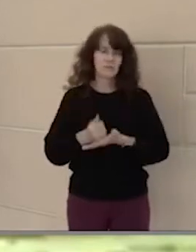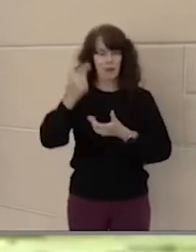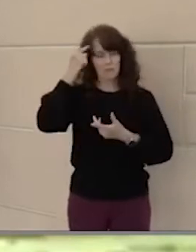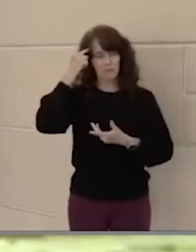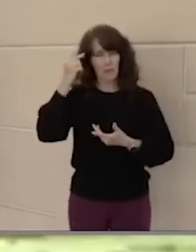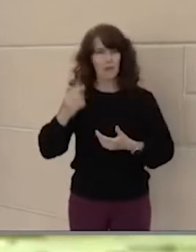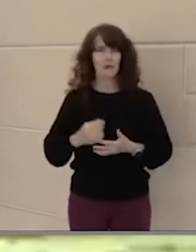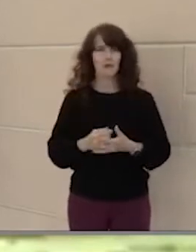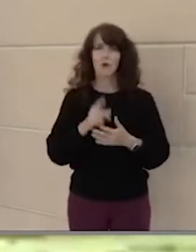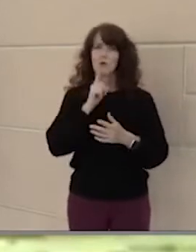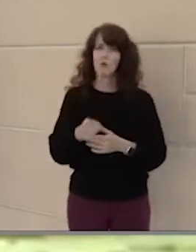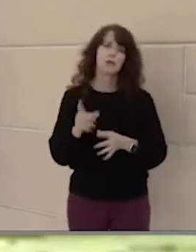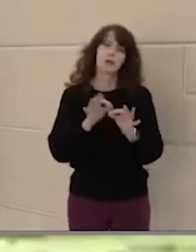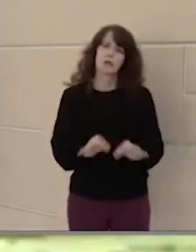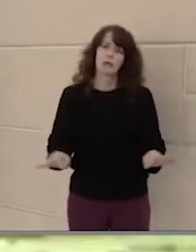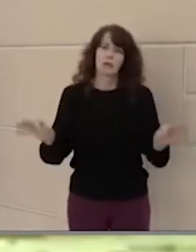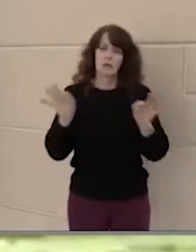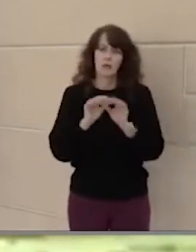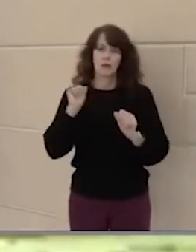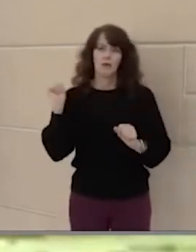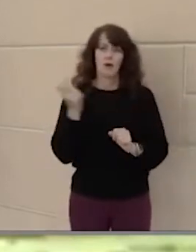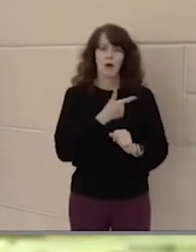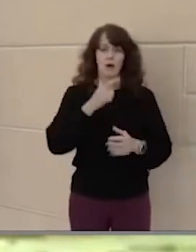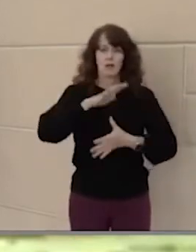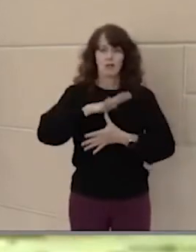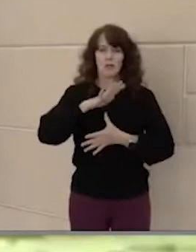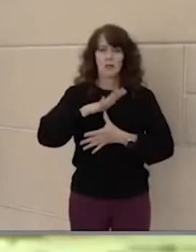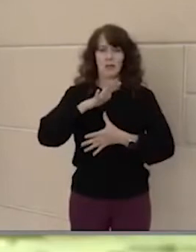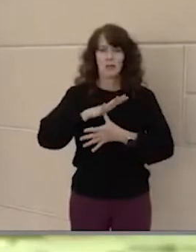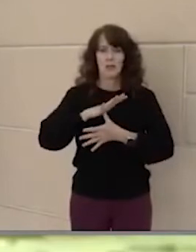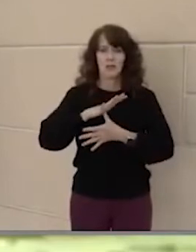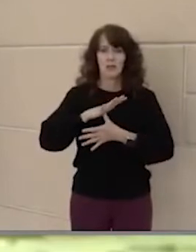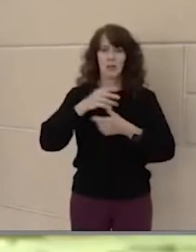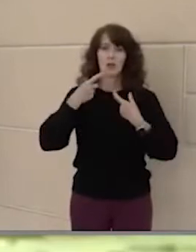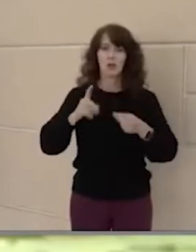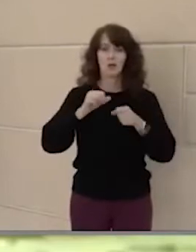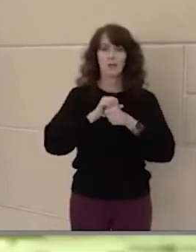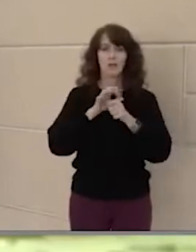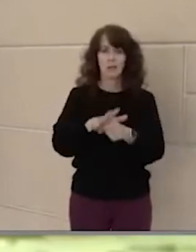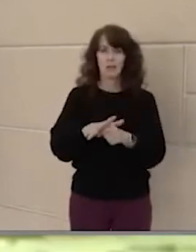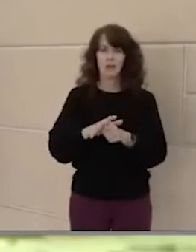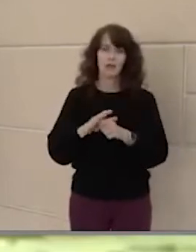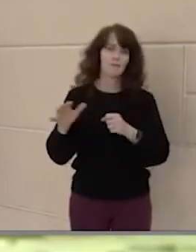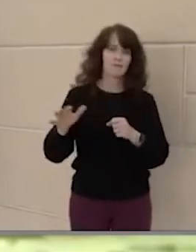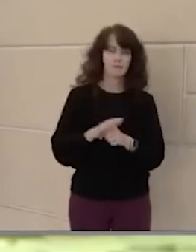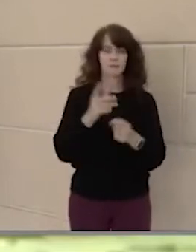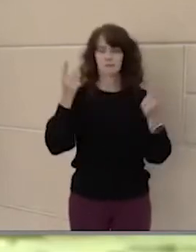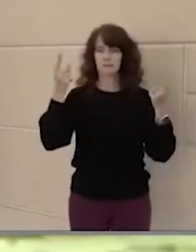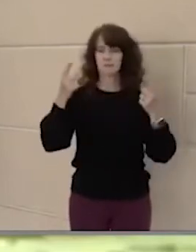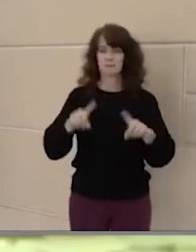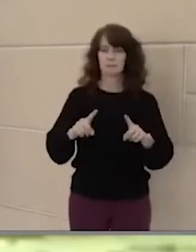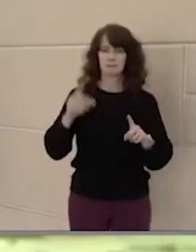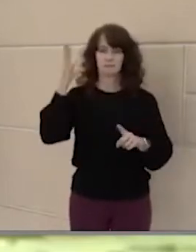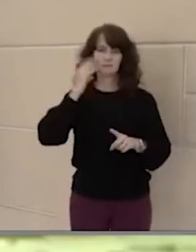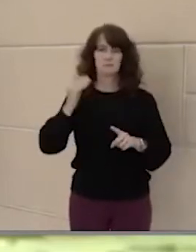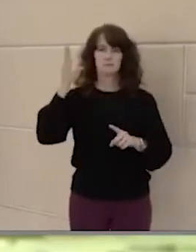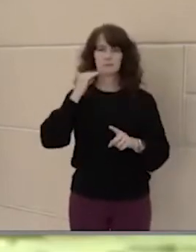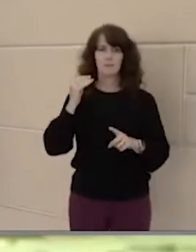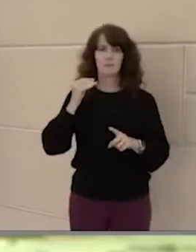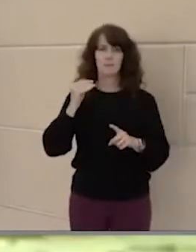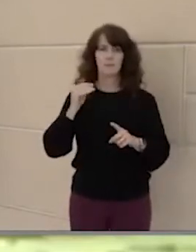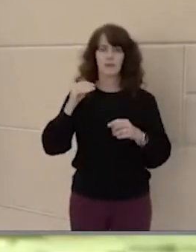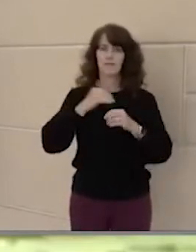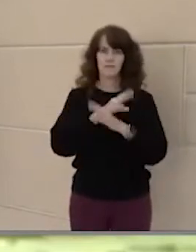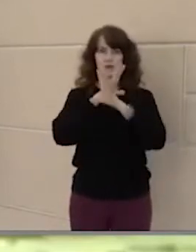This was a really important goal for us because as seniors amidst a pandemic, we were experiencing first-hand how much of a toll virtual